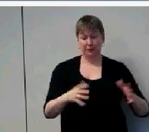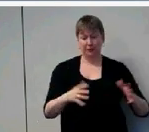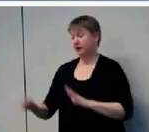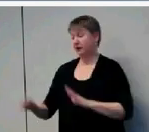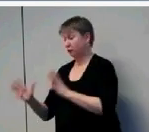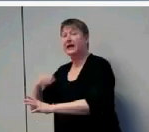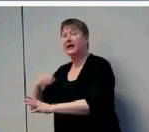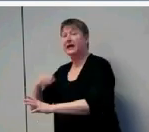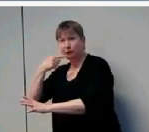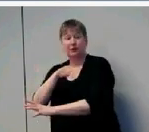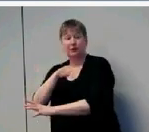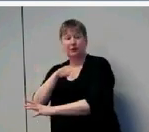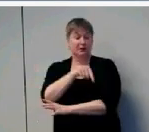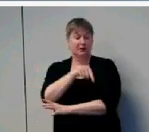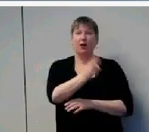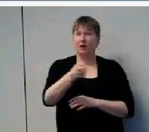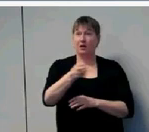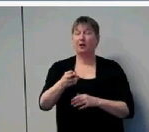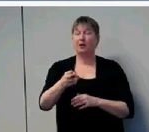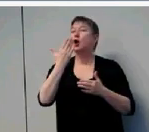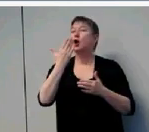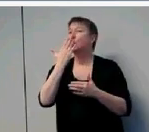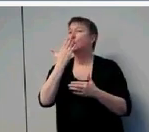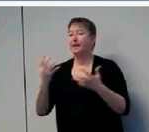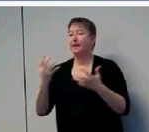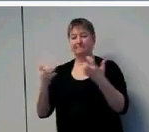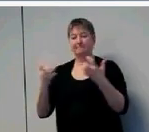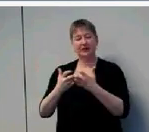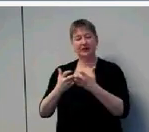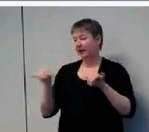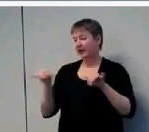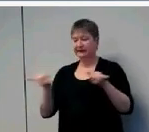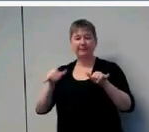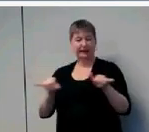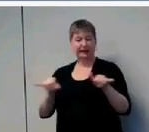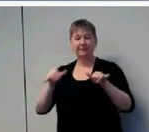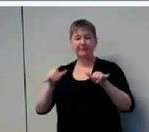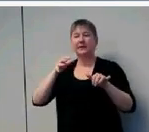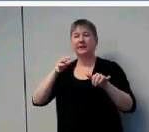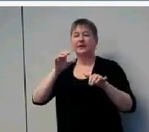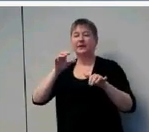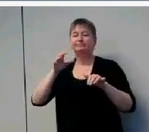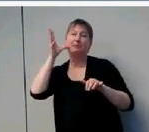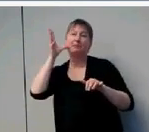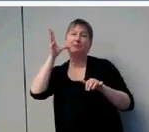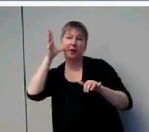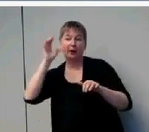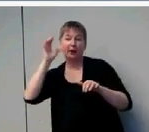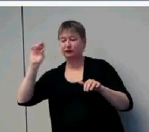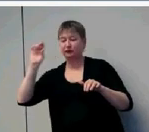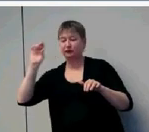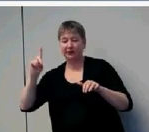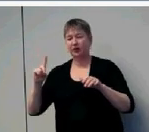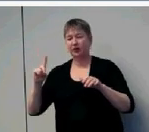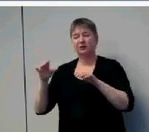who are hard of hearing, were very well matched on income and maternal education. But both groups were somewhat higher